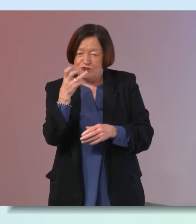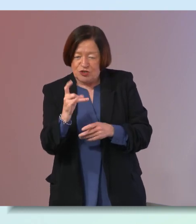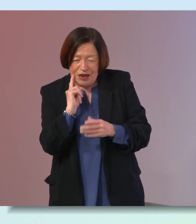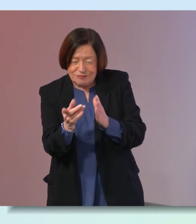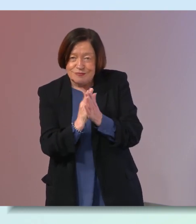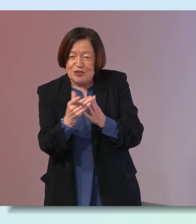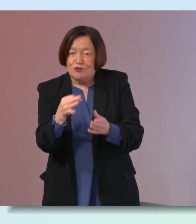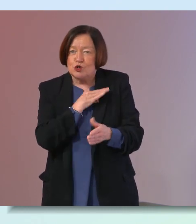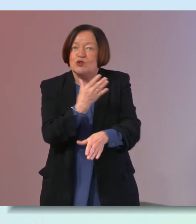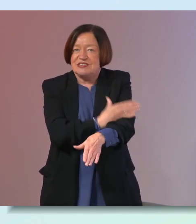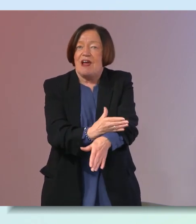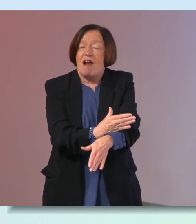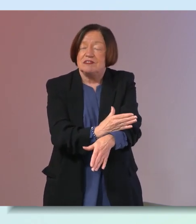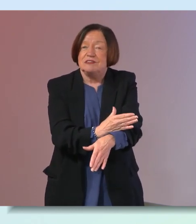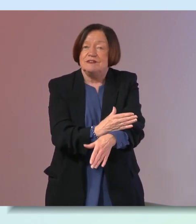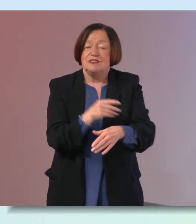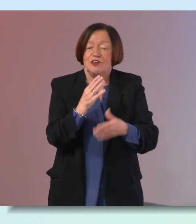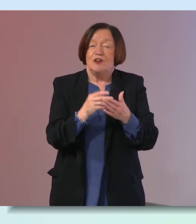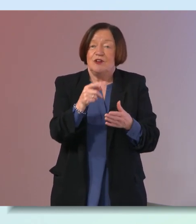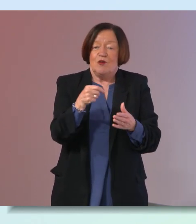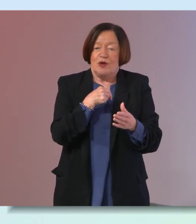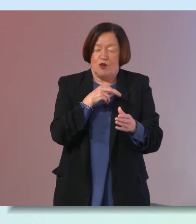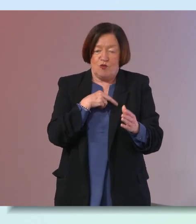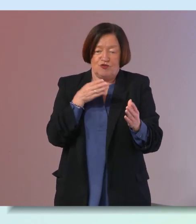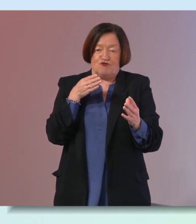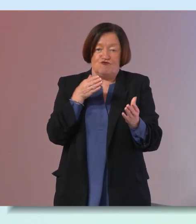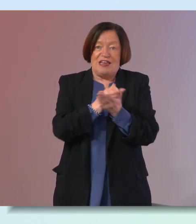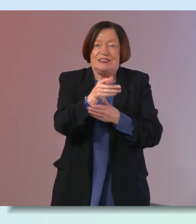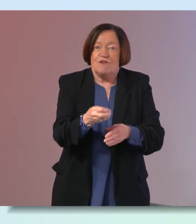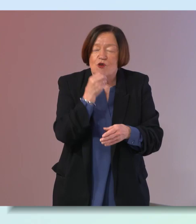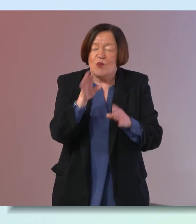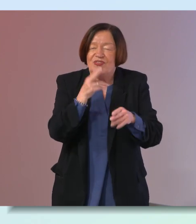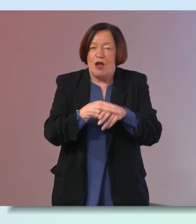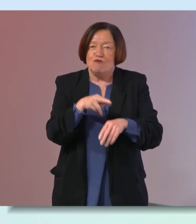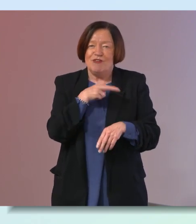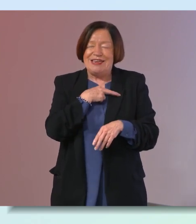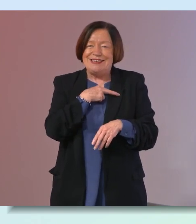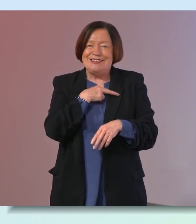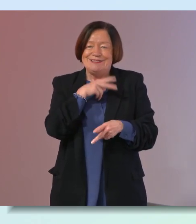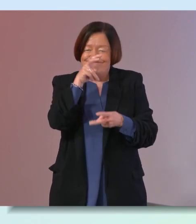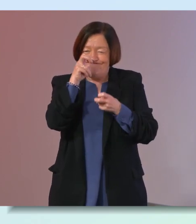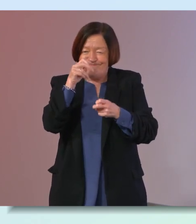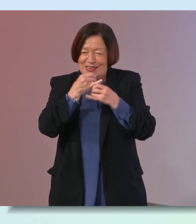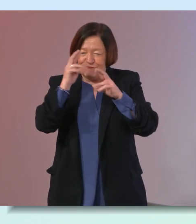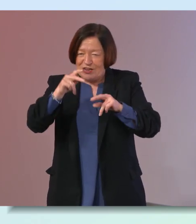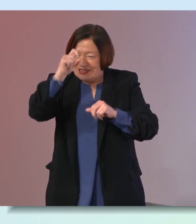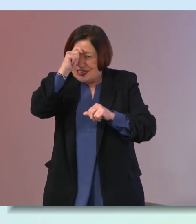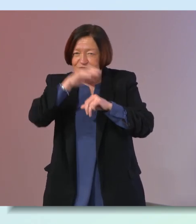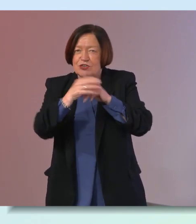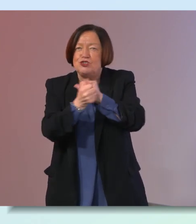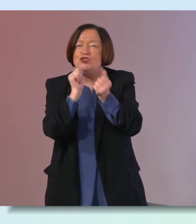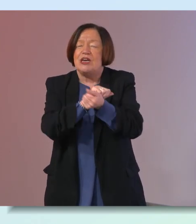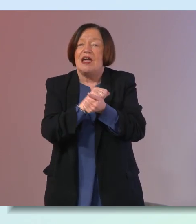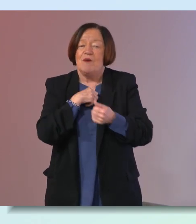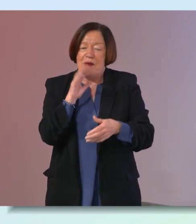so it's a really good starting point because sometimes we dive straight into the food side of things without really getting into the right mindset for change and